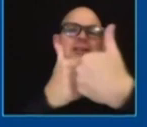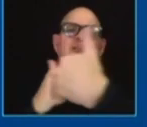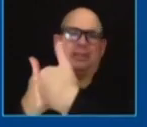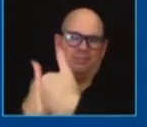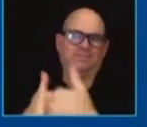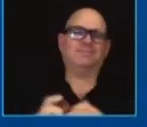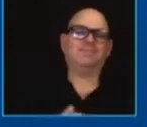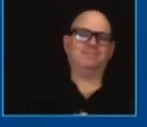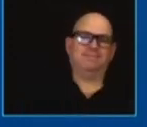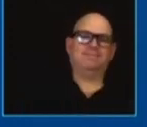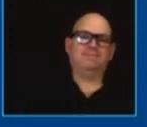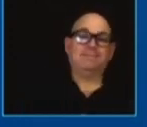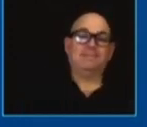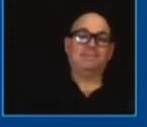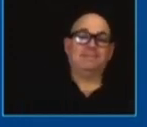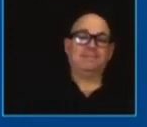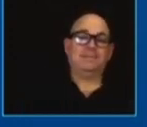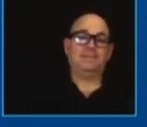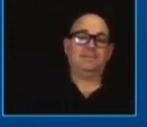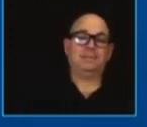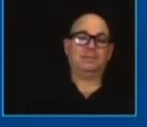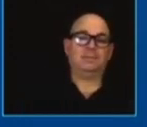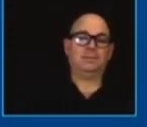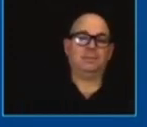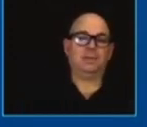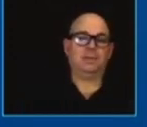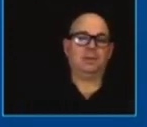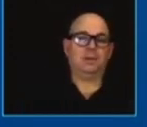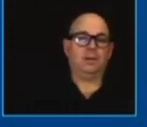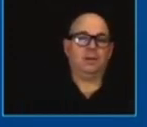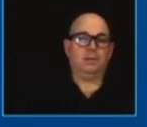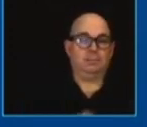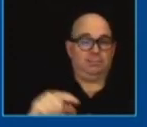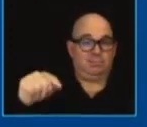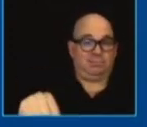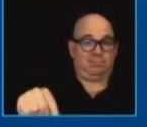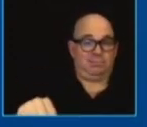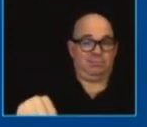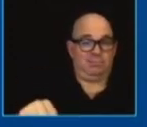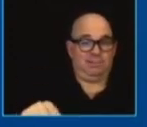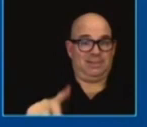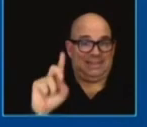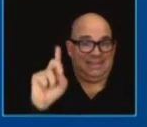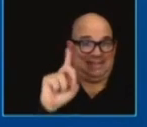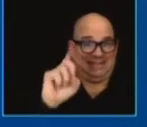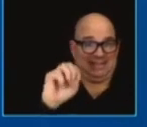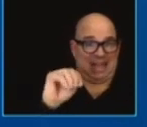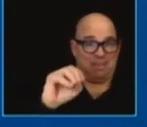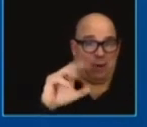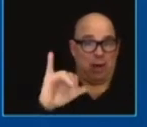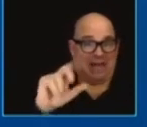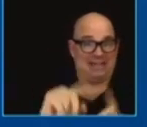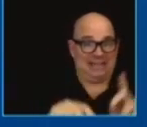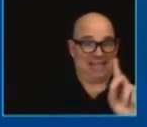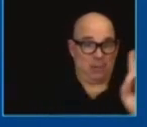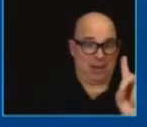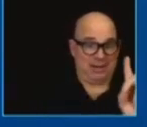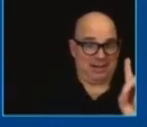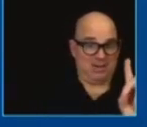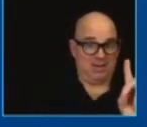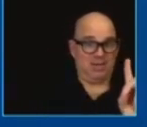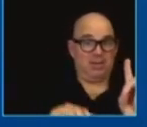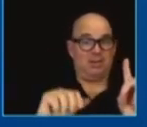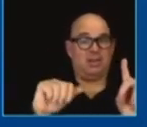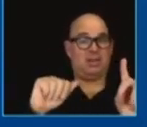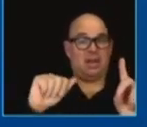race between democracies and autocracies the president of of russia of